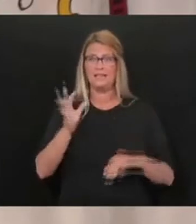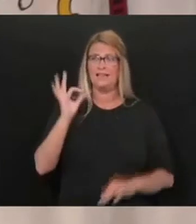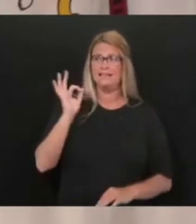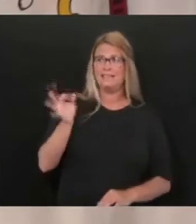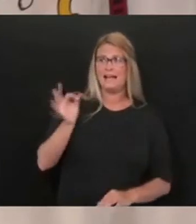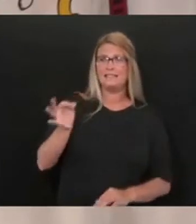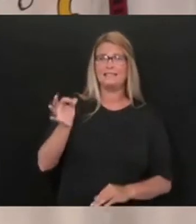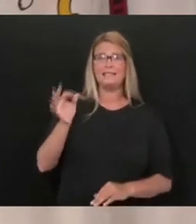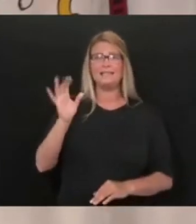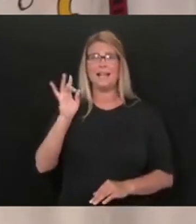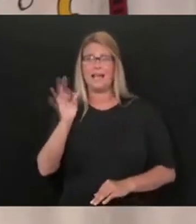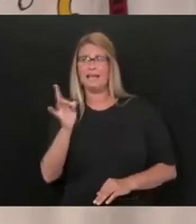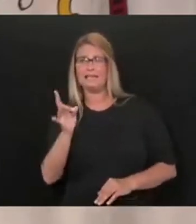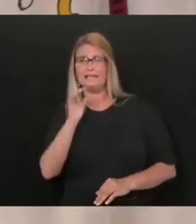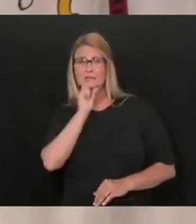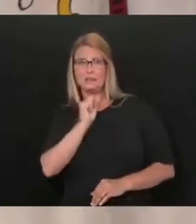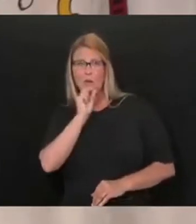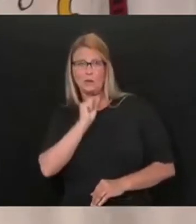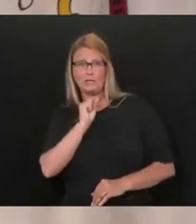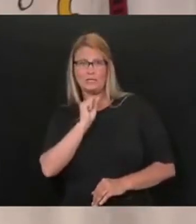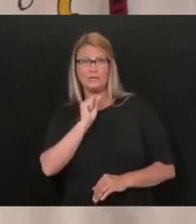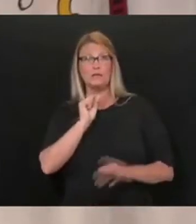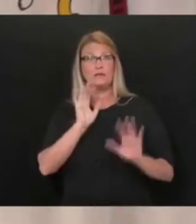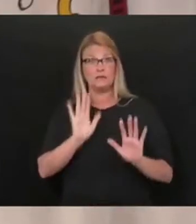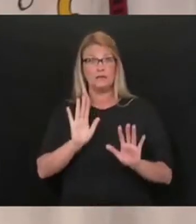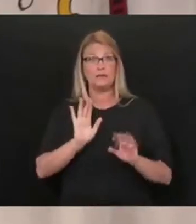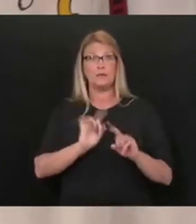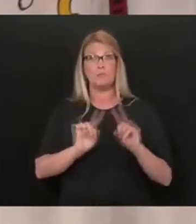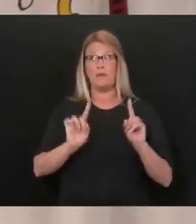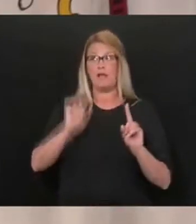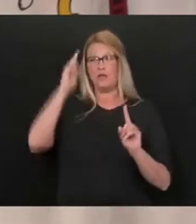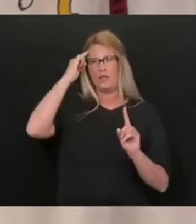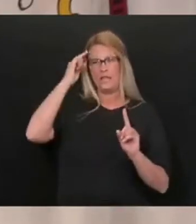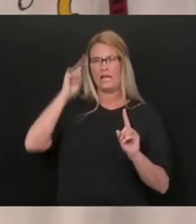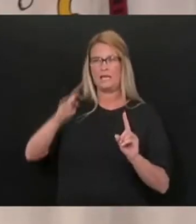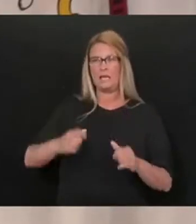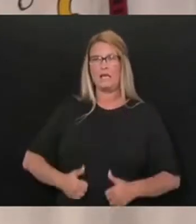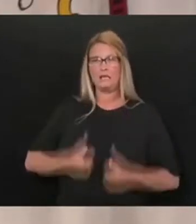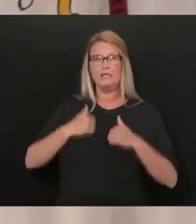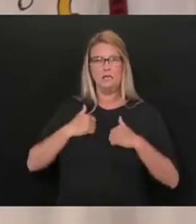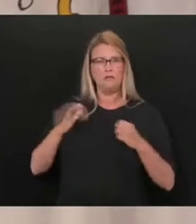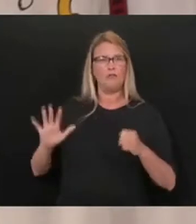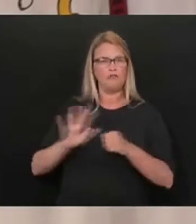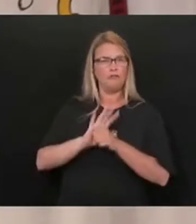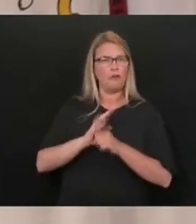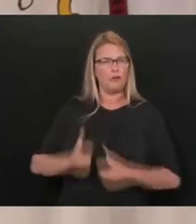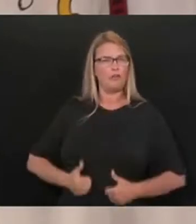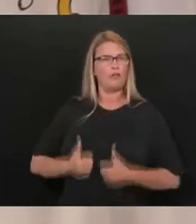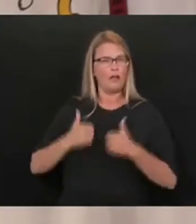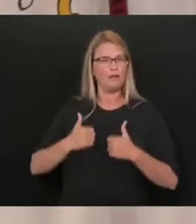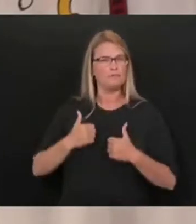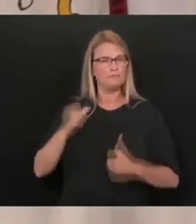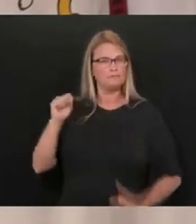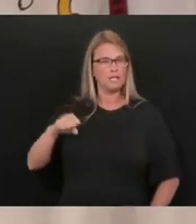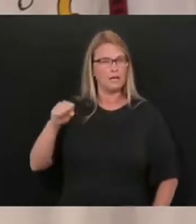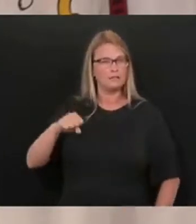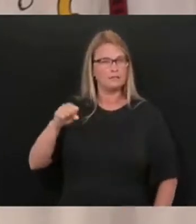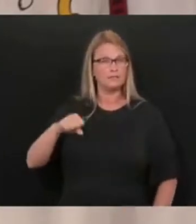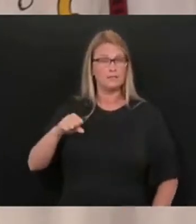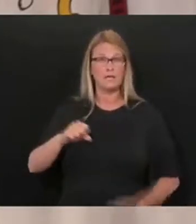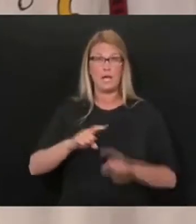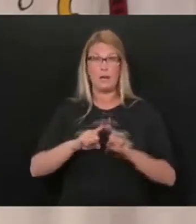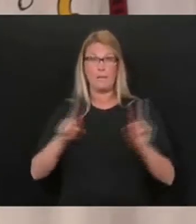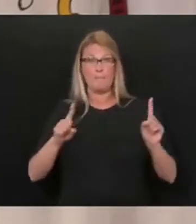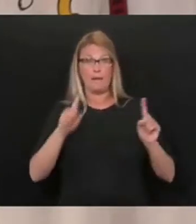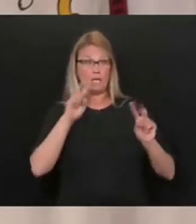and you think of what a wonderful life that they had and a long life. But when